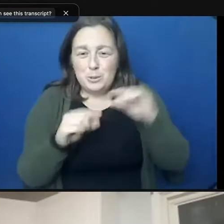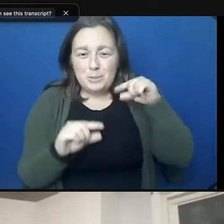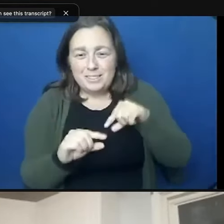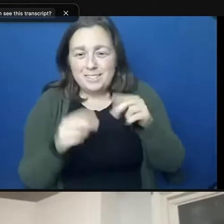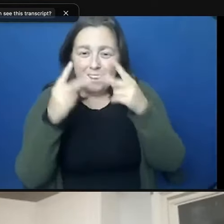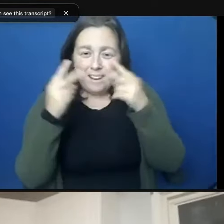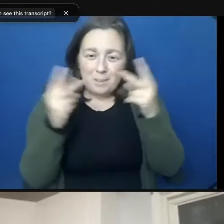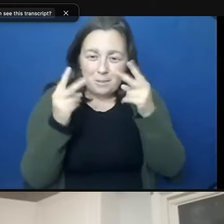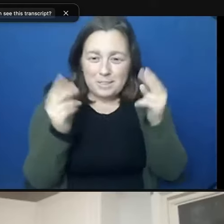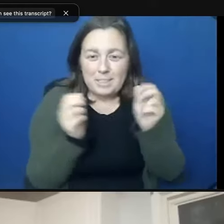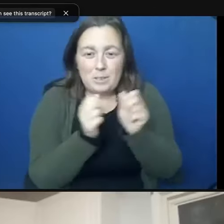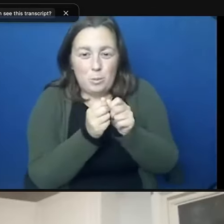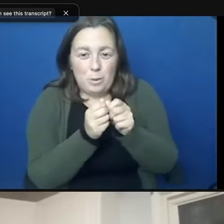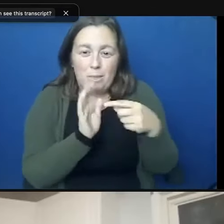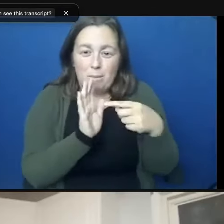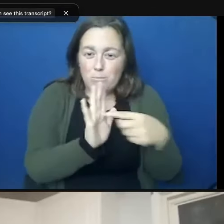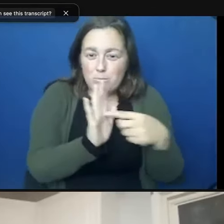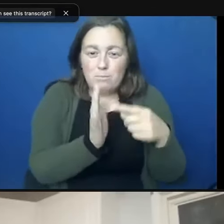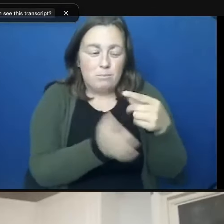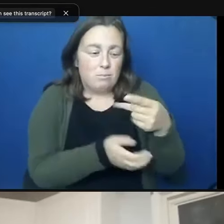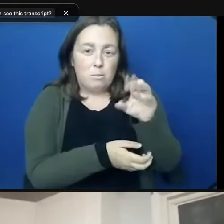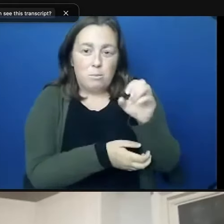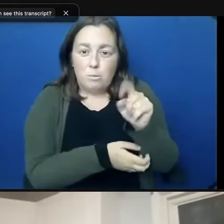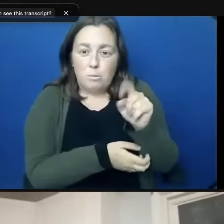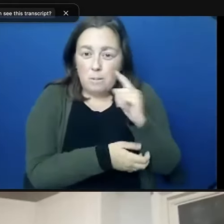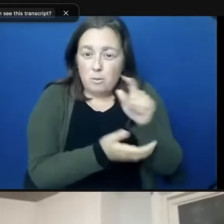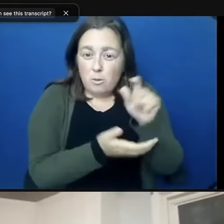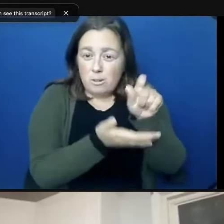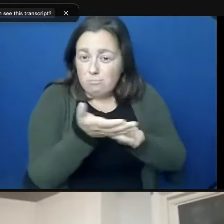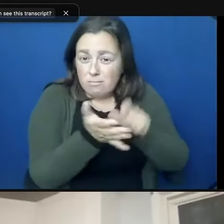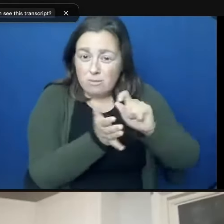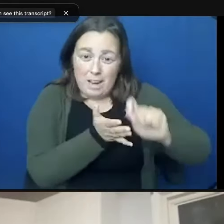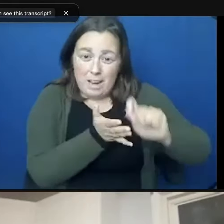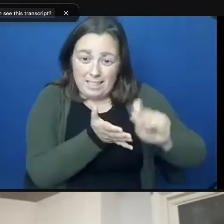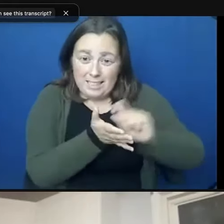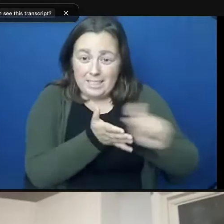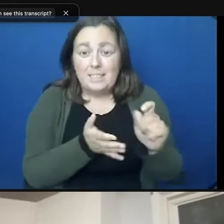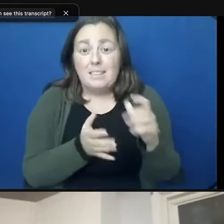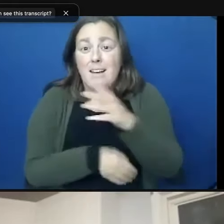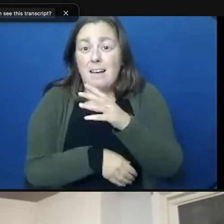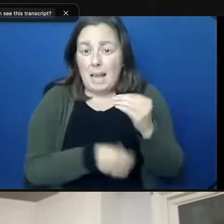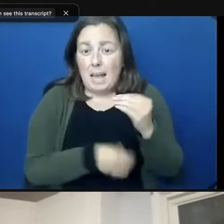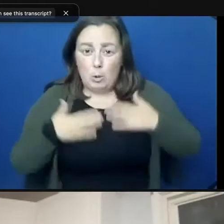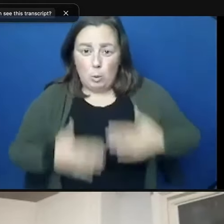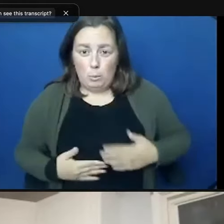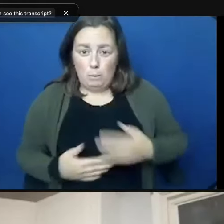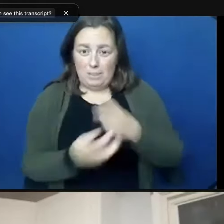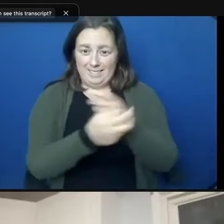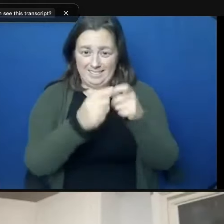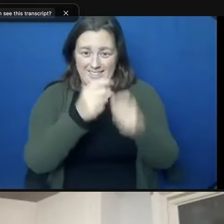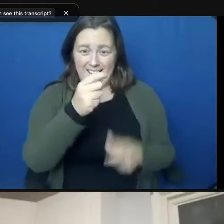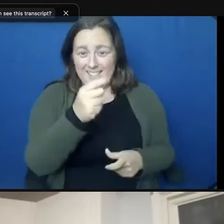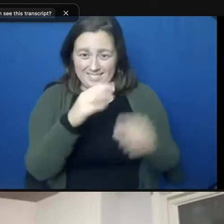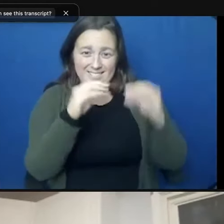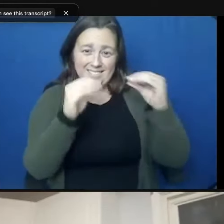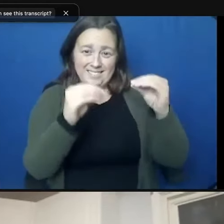for writing. Science lessons on Halloween topics, such as learning about bats and the human skeleton are also being taught. And Zoe's going to go to